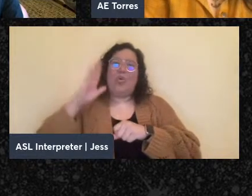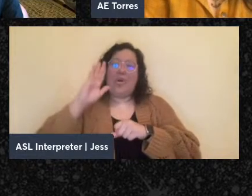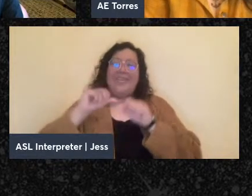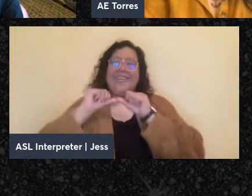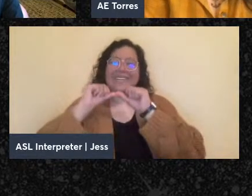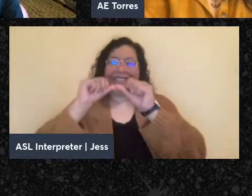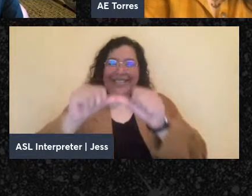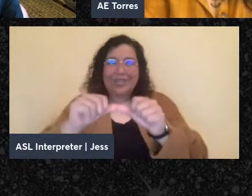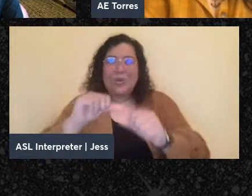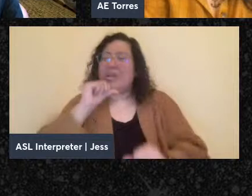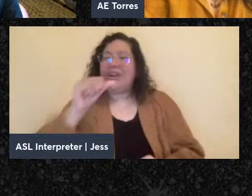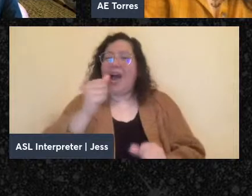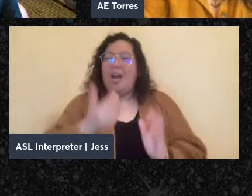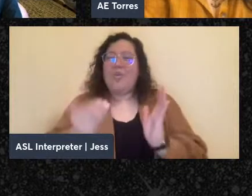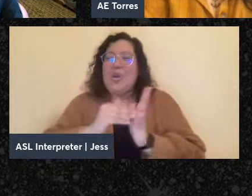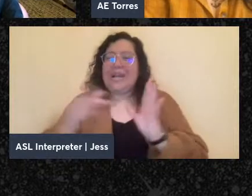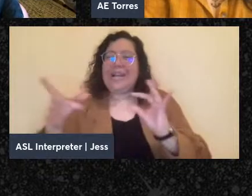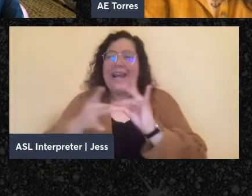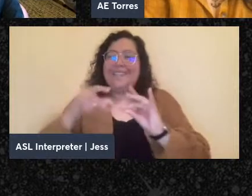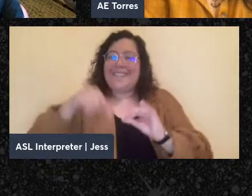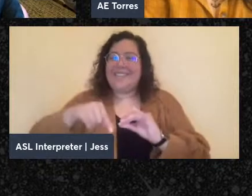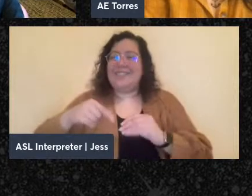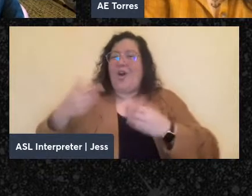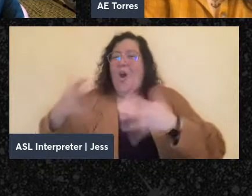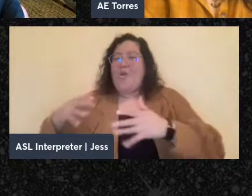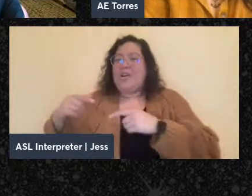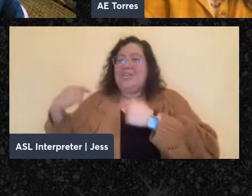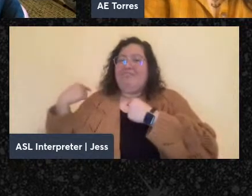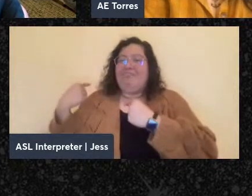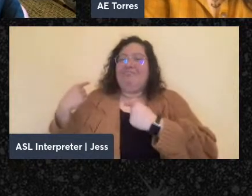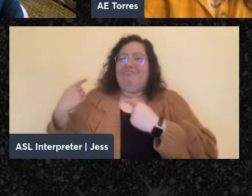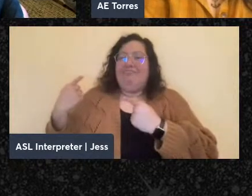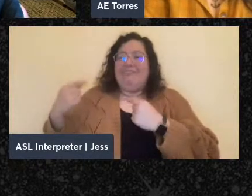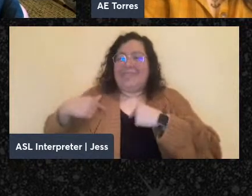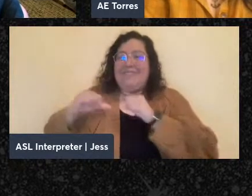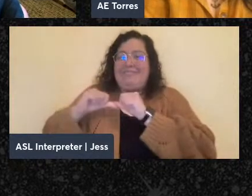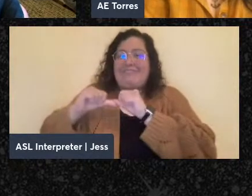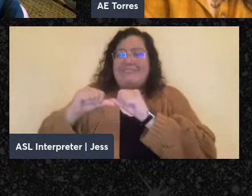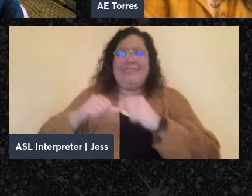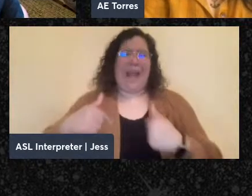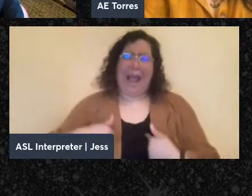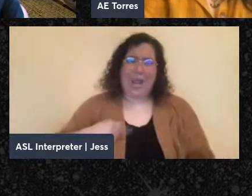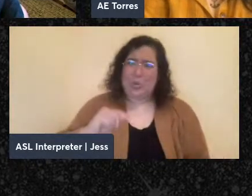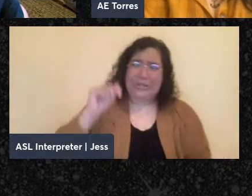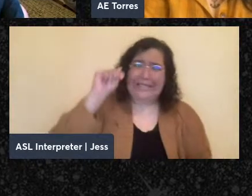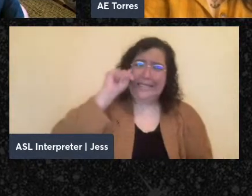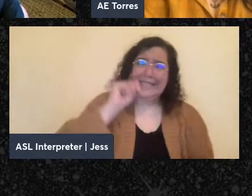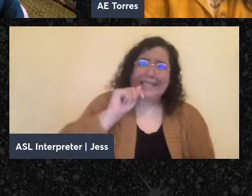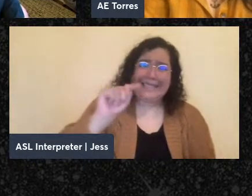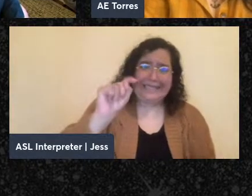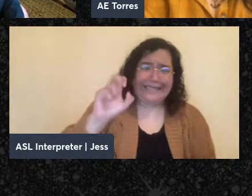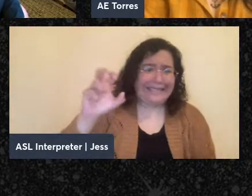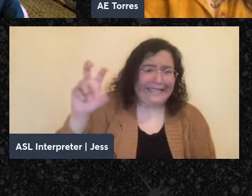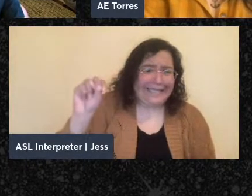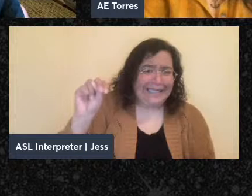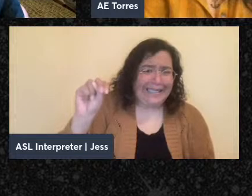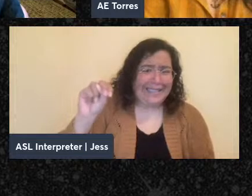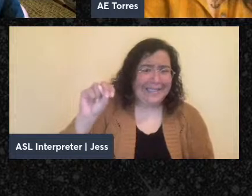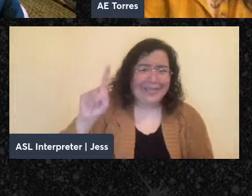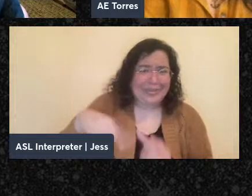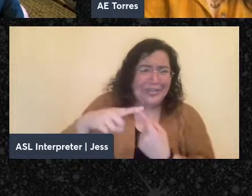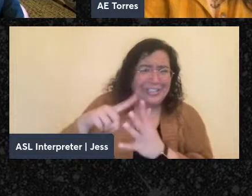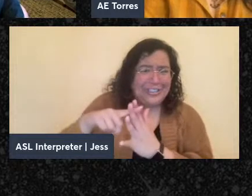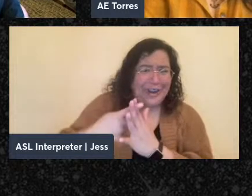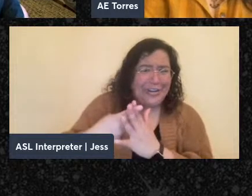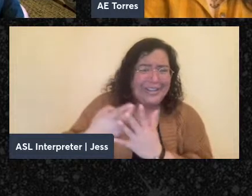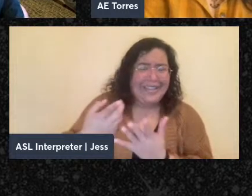reconnecting to something. I was a teenage anarchist, so I never, I never, I don't know, it